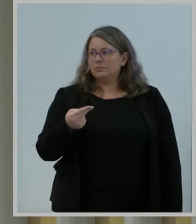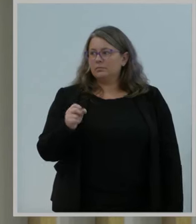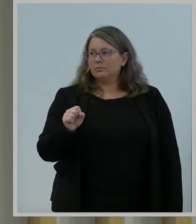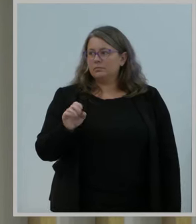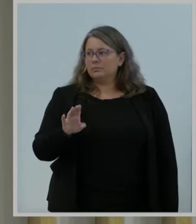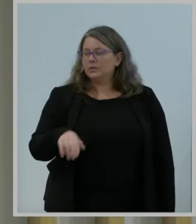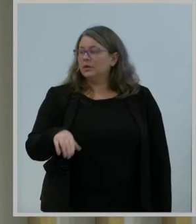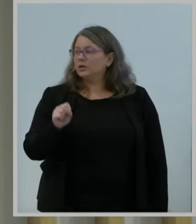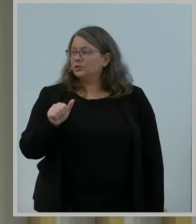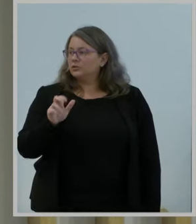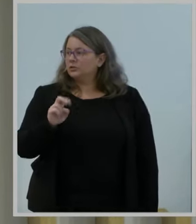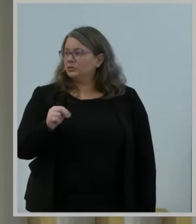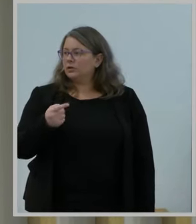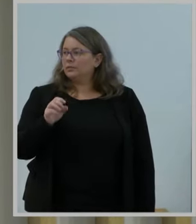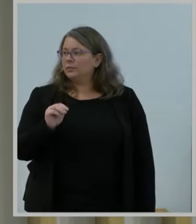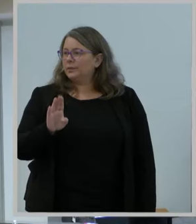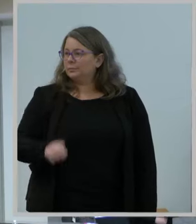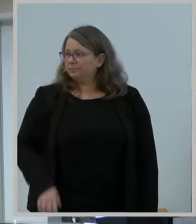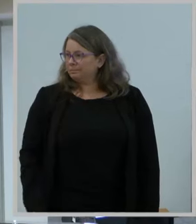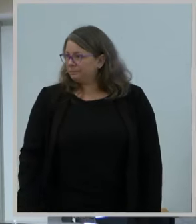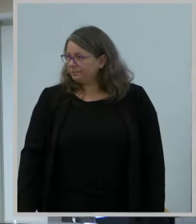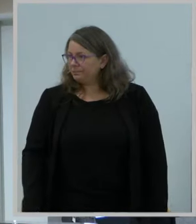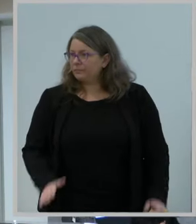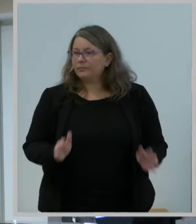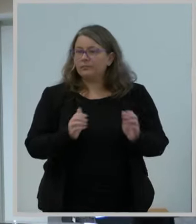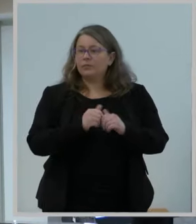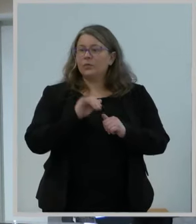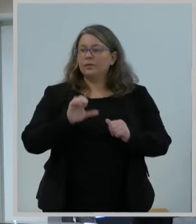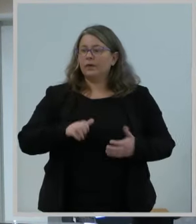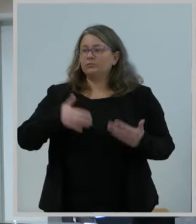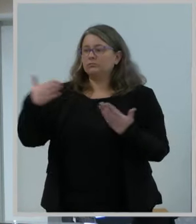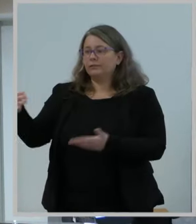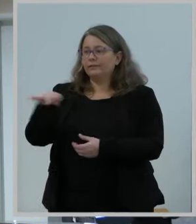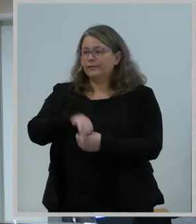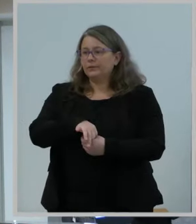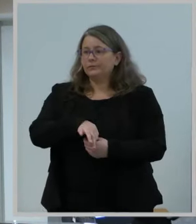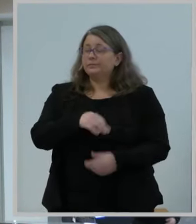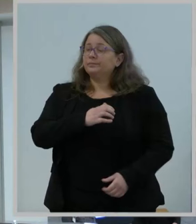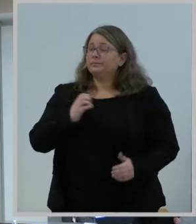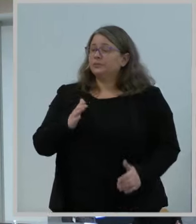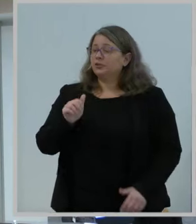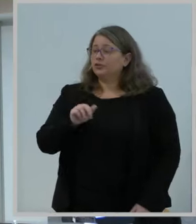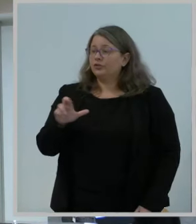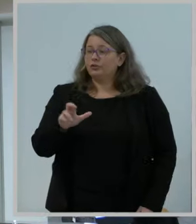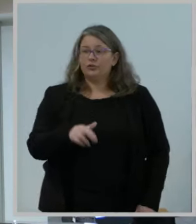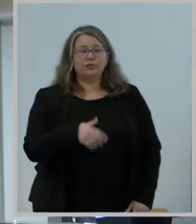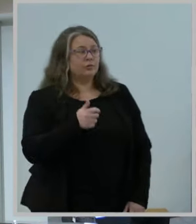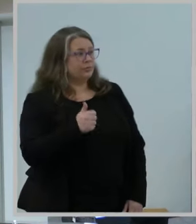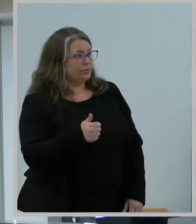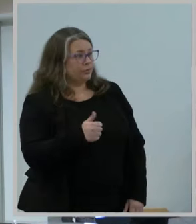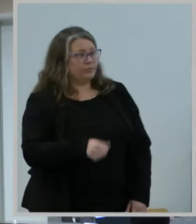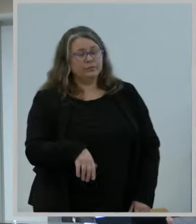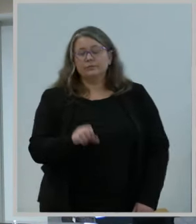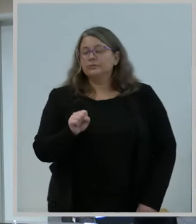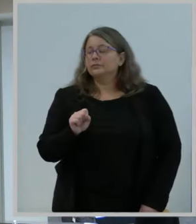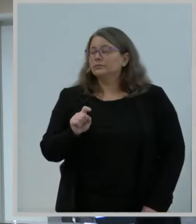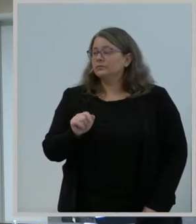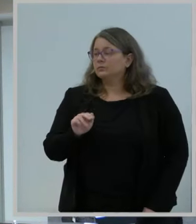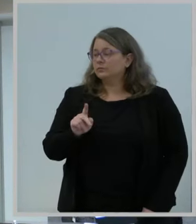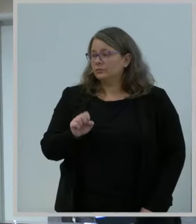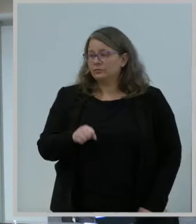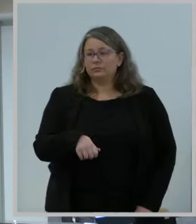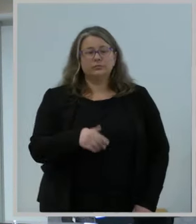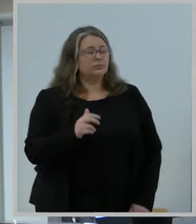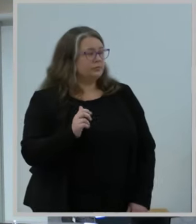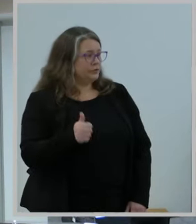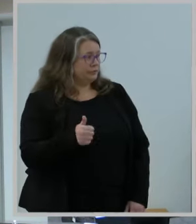Media Bureau. And with that, we will proceed to a vote on the item. Commissioner Carr. Approved. Commissioner Starks. Approved. Commissioner